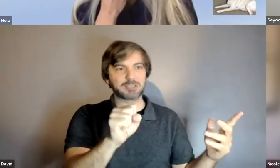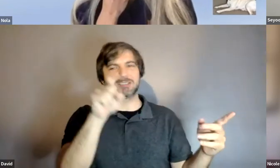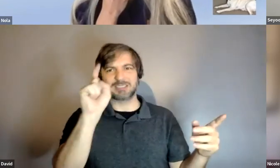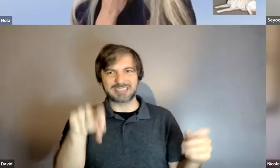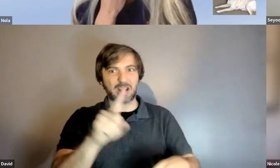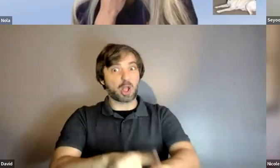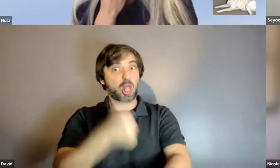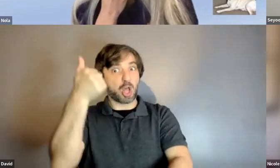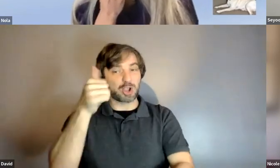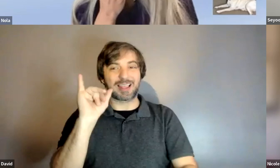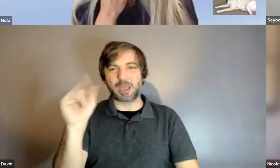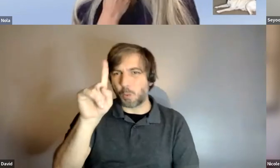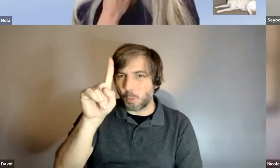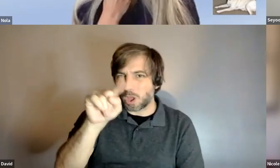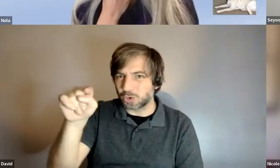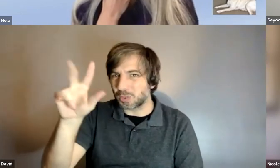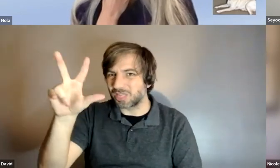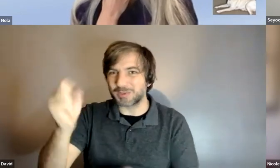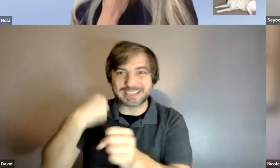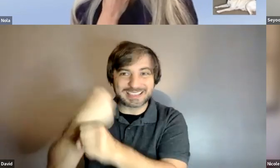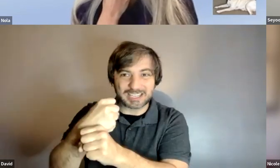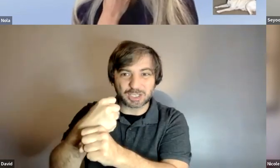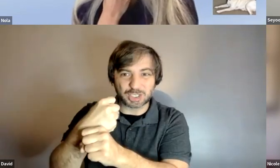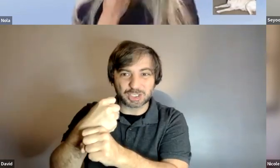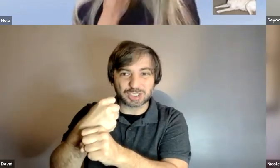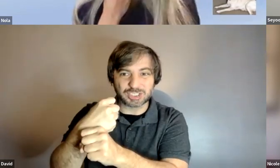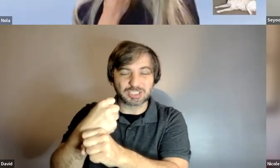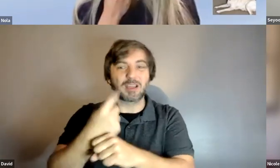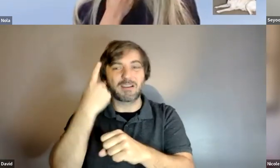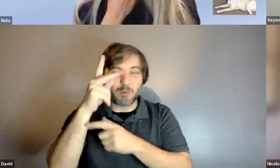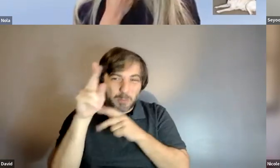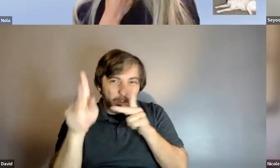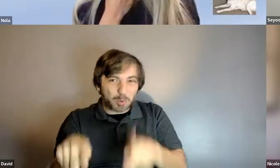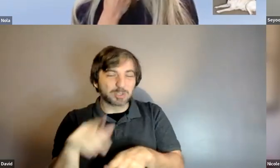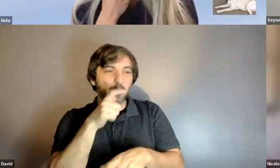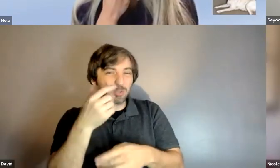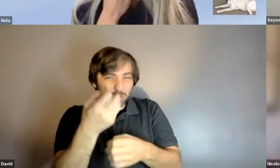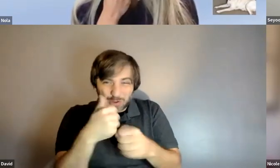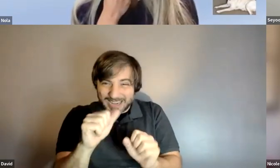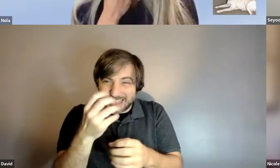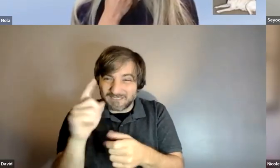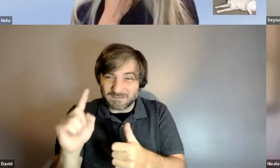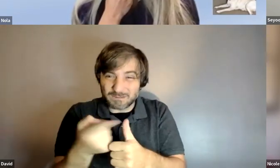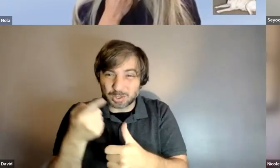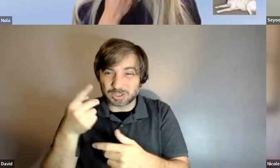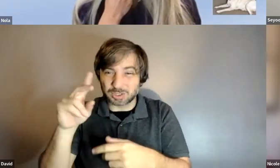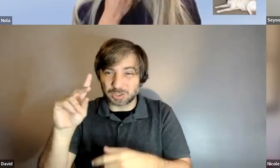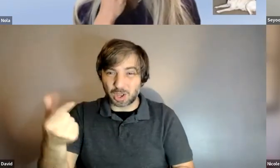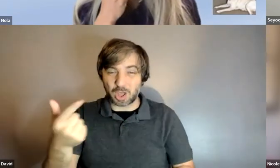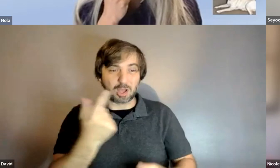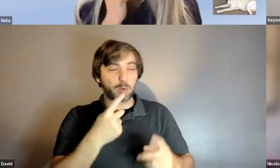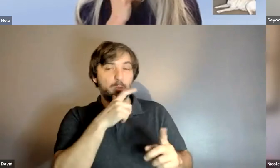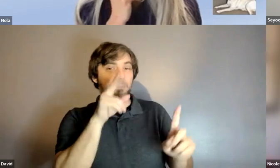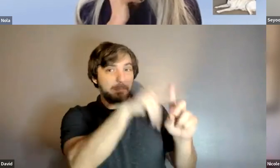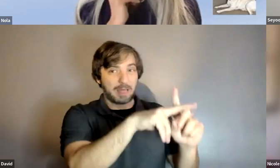um for a successor like the folks who are getting their first dog who have applied throughout covet and people who are